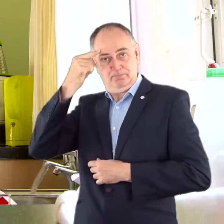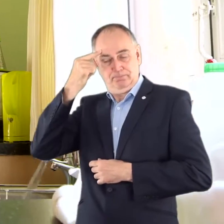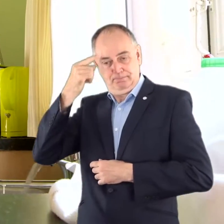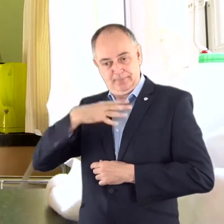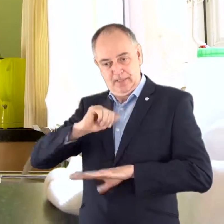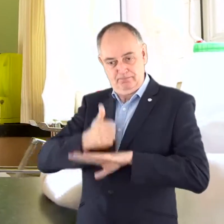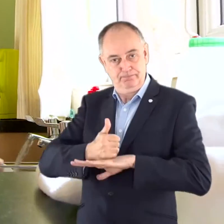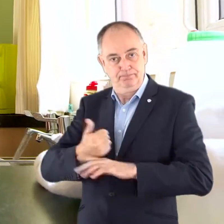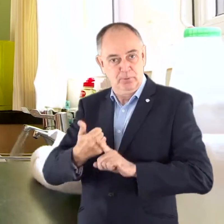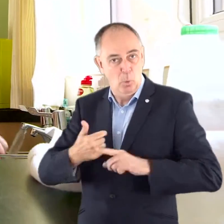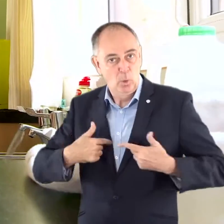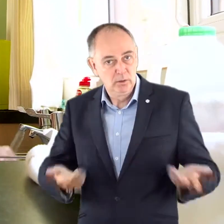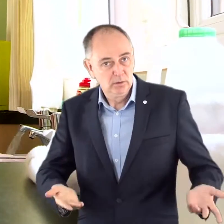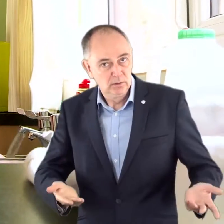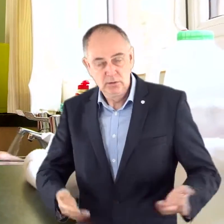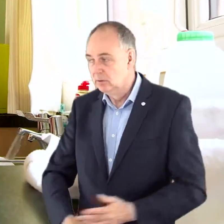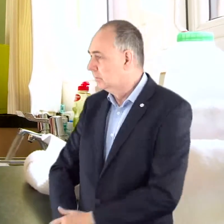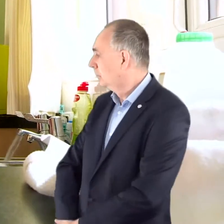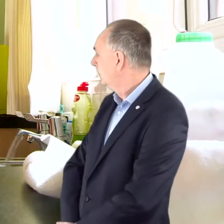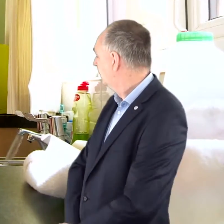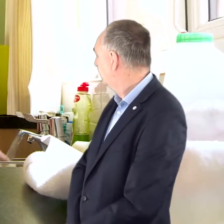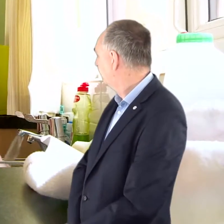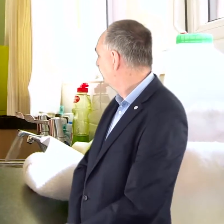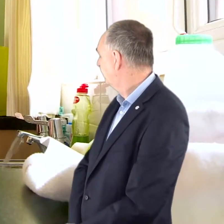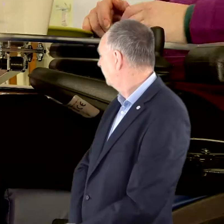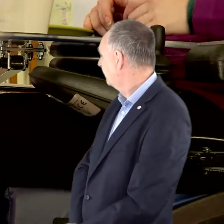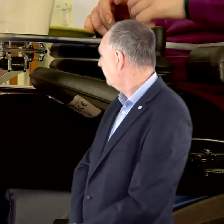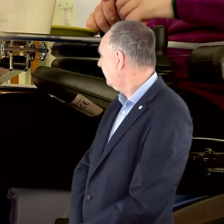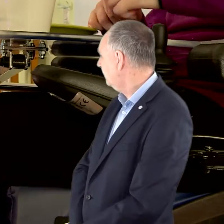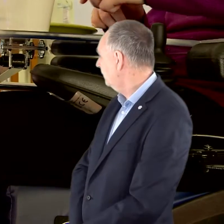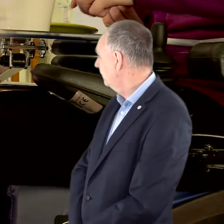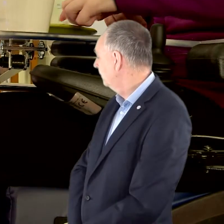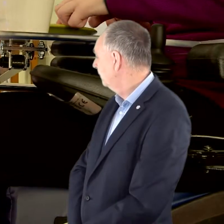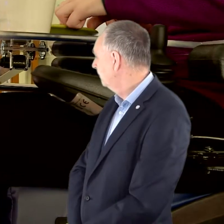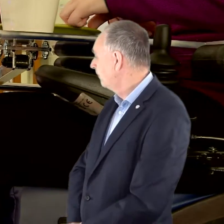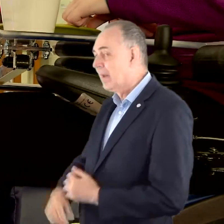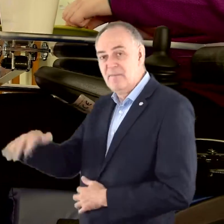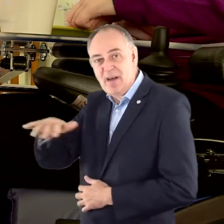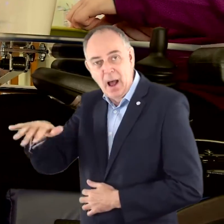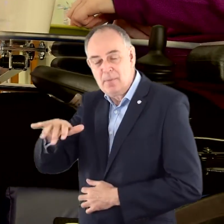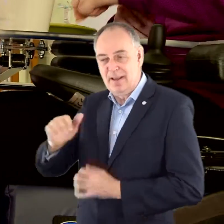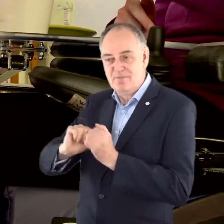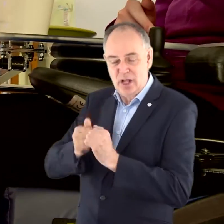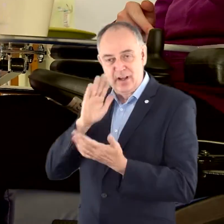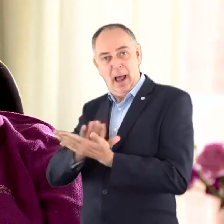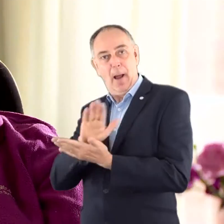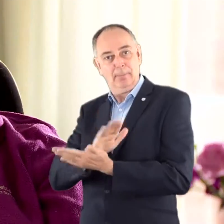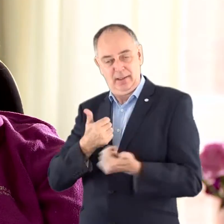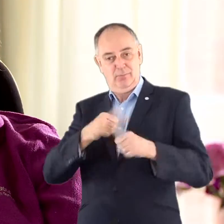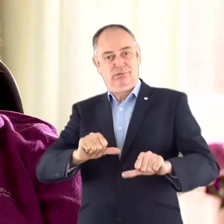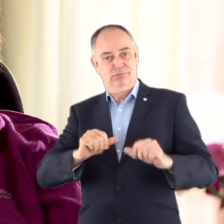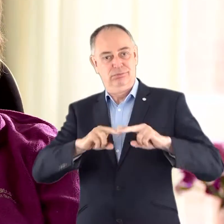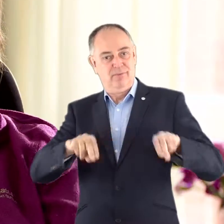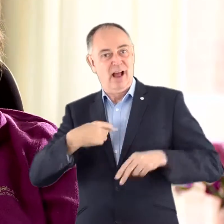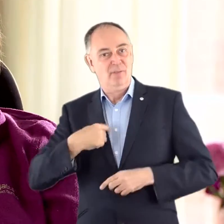My friends and family are very happy for me that I'm living independently as they see it as a natural progression in the life of any